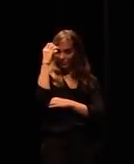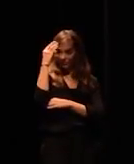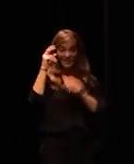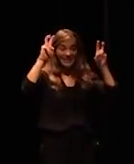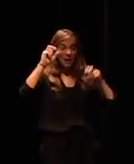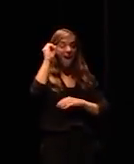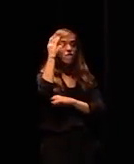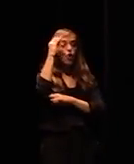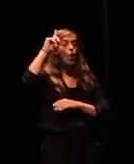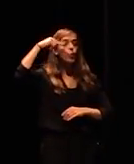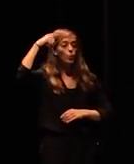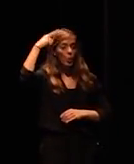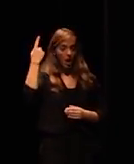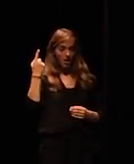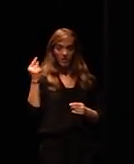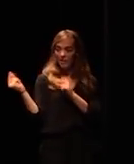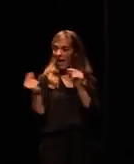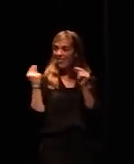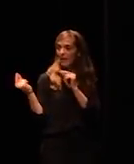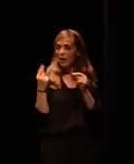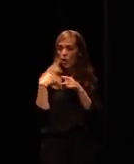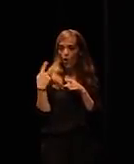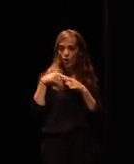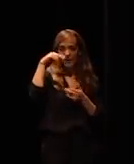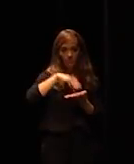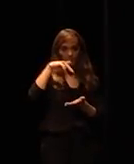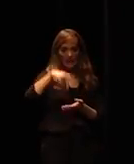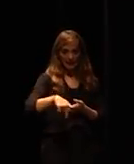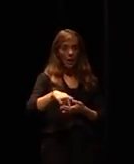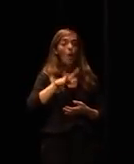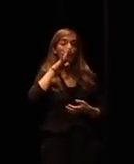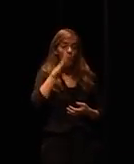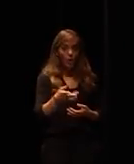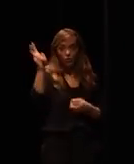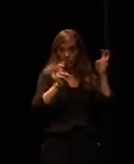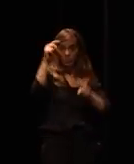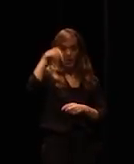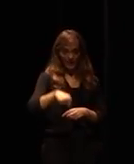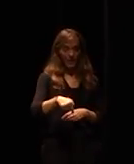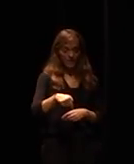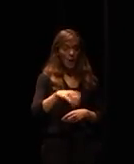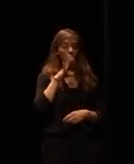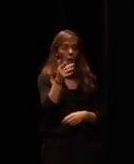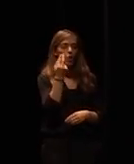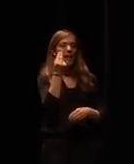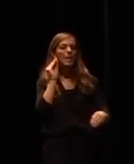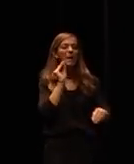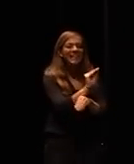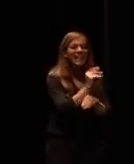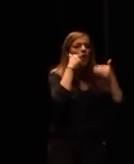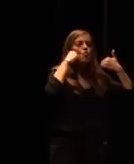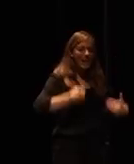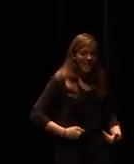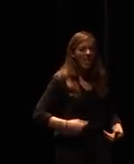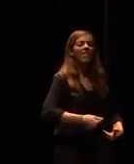I mean we're discussing things here this is part of what we have to do to invest in humanity so the bottom line is really this you know this technology